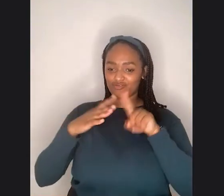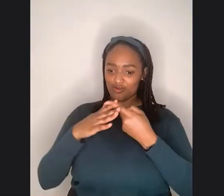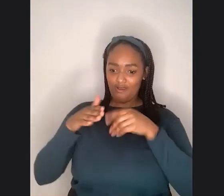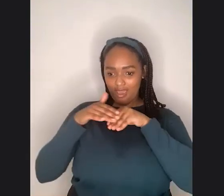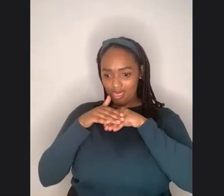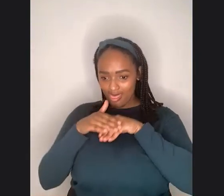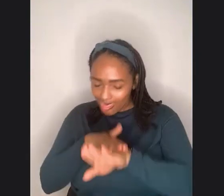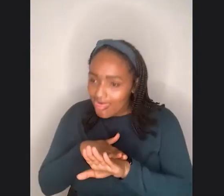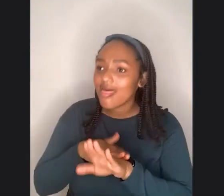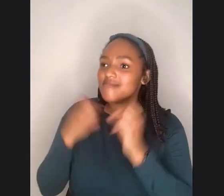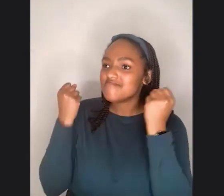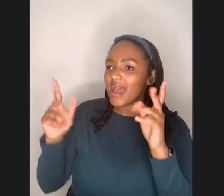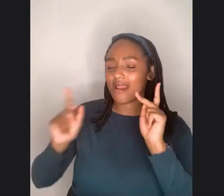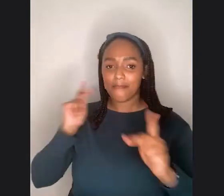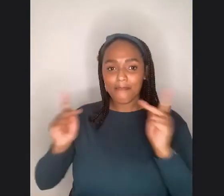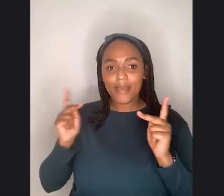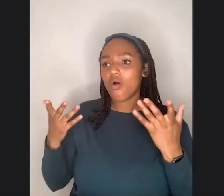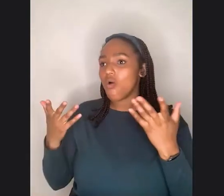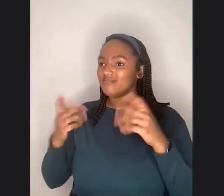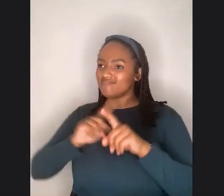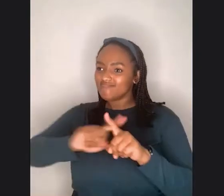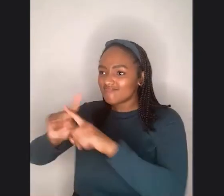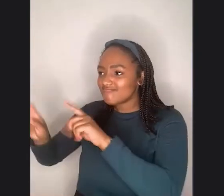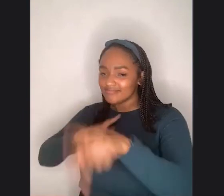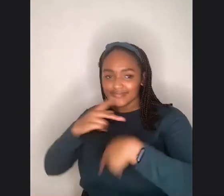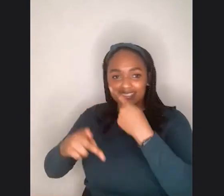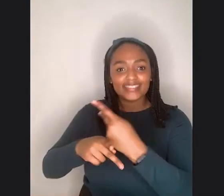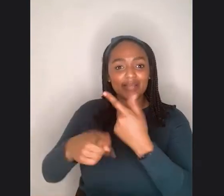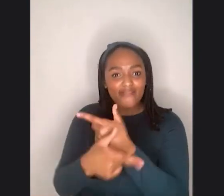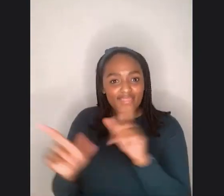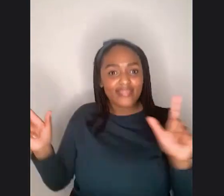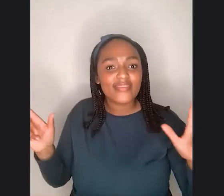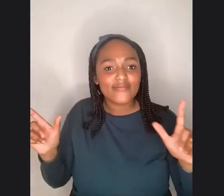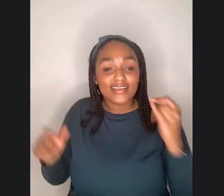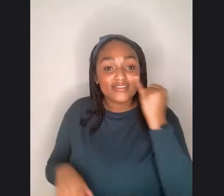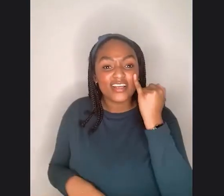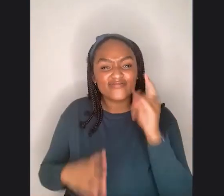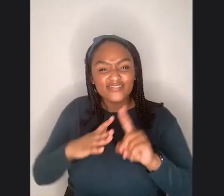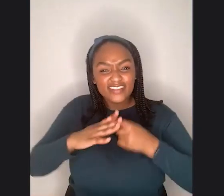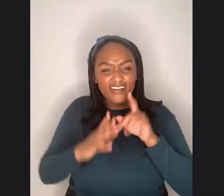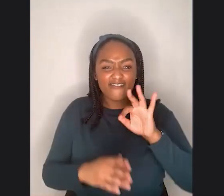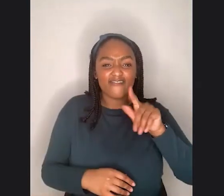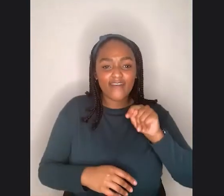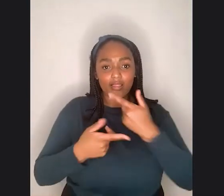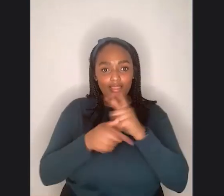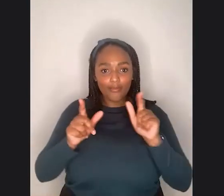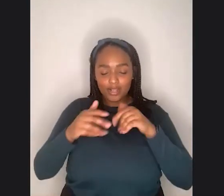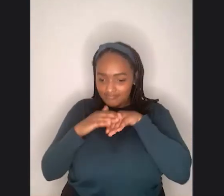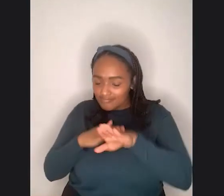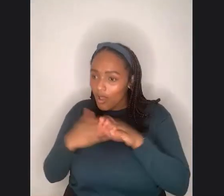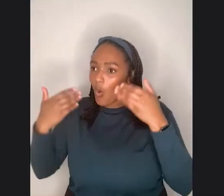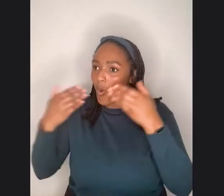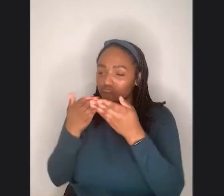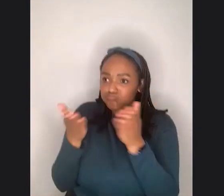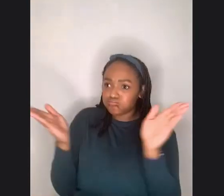point for, for so many other kinds of liberation. If fat liberation is what you discover first, then it, it opens the door to all of these other,